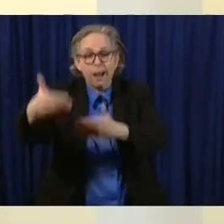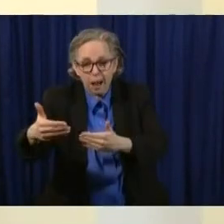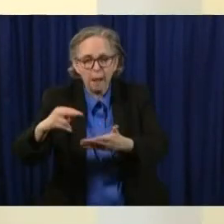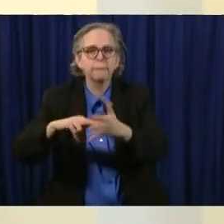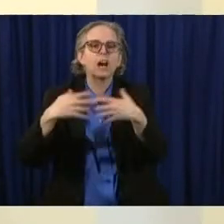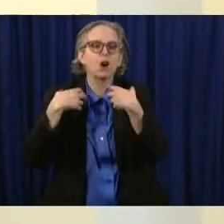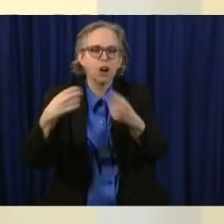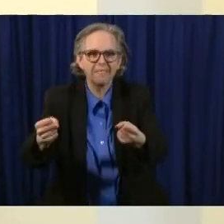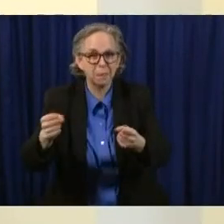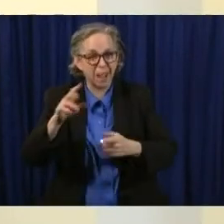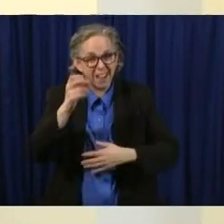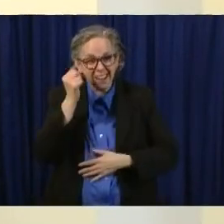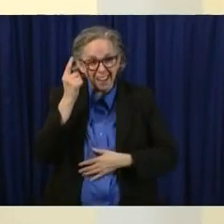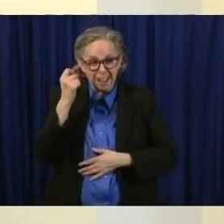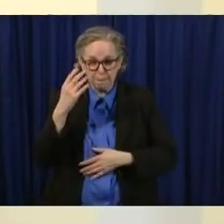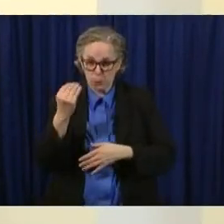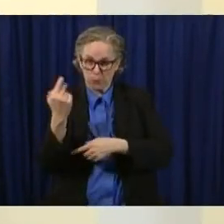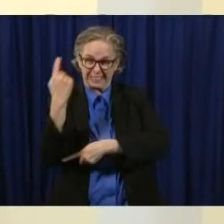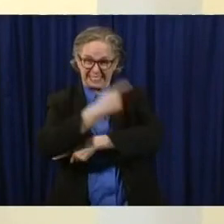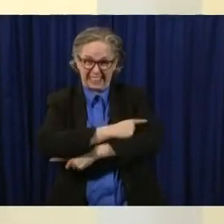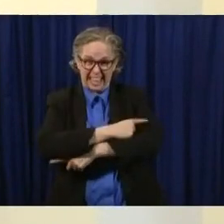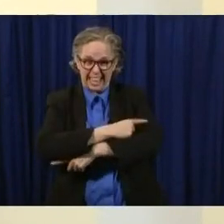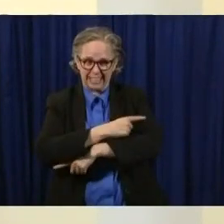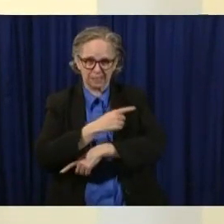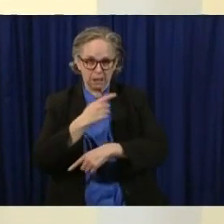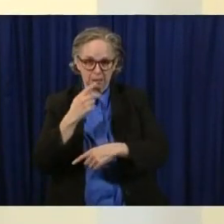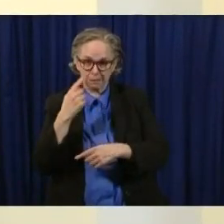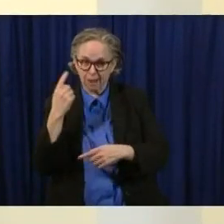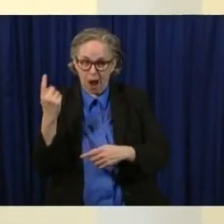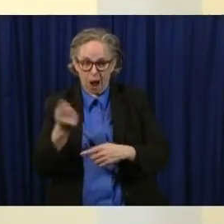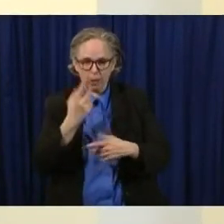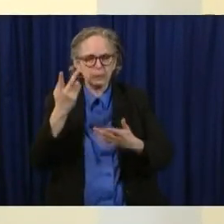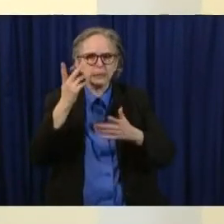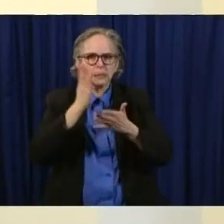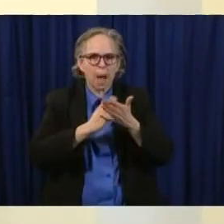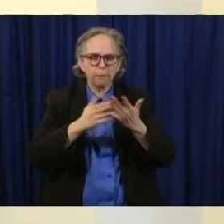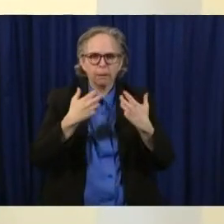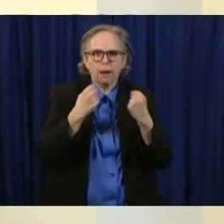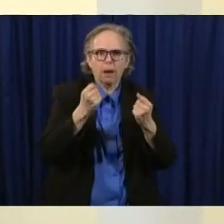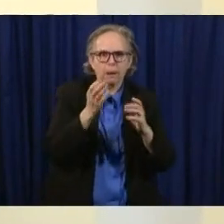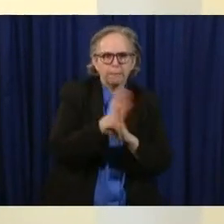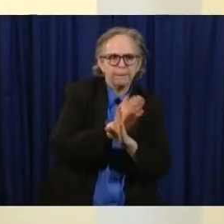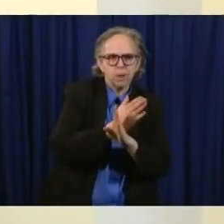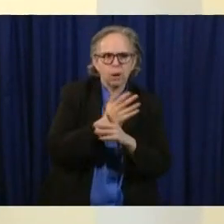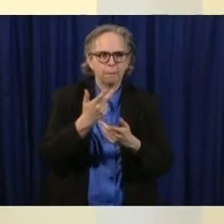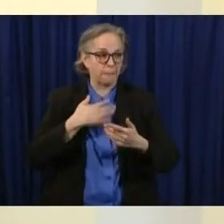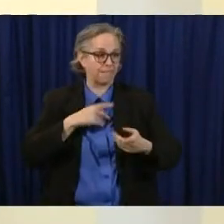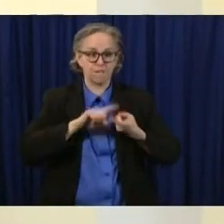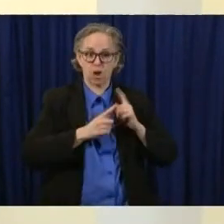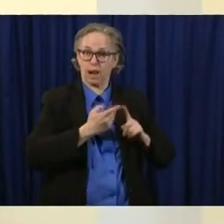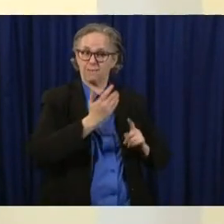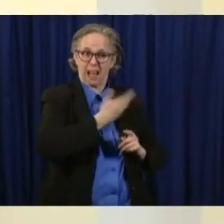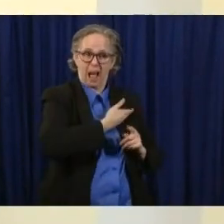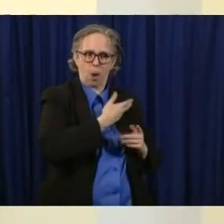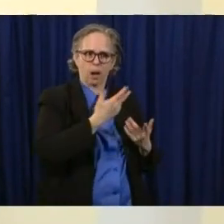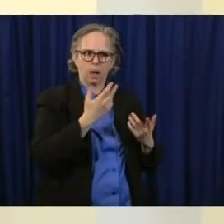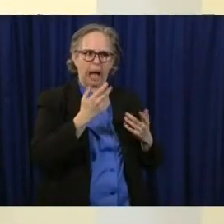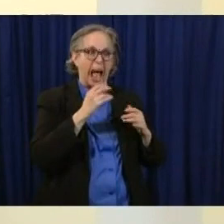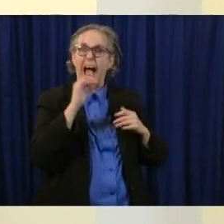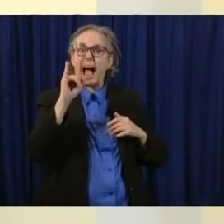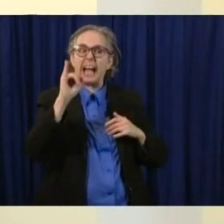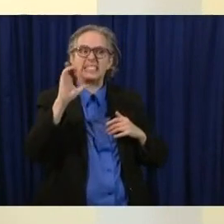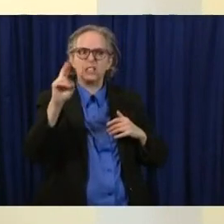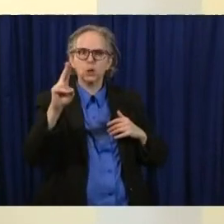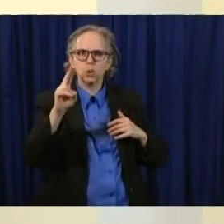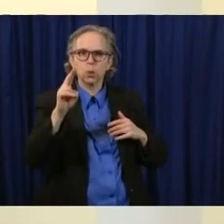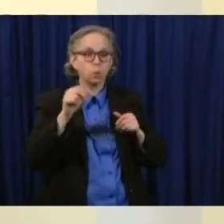um a family member of ours was in the icu you know for over 20 days um certainly more than the 14